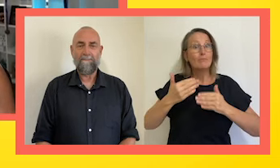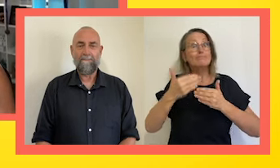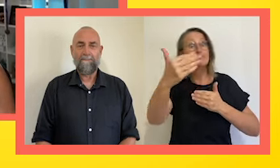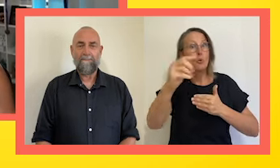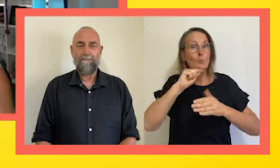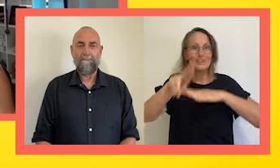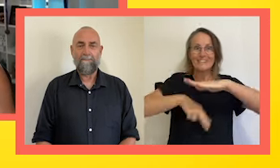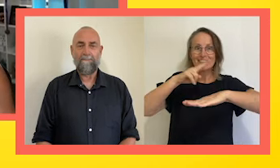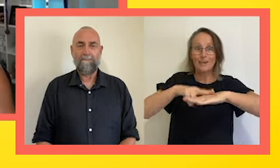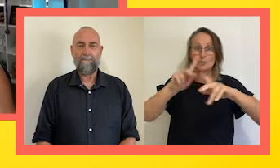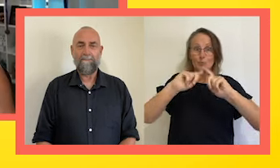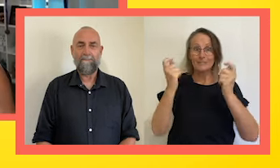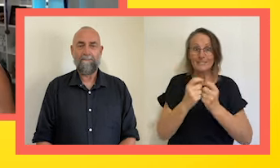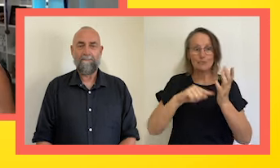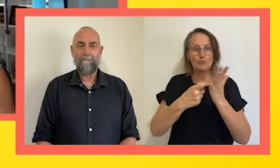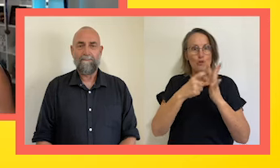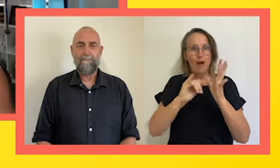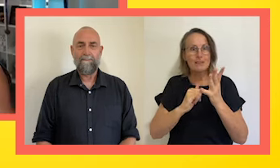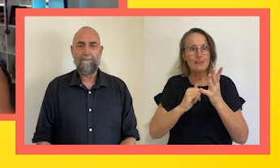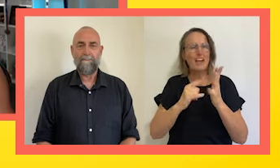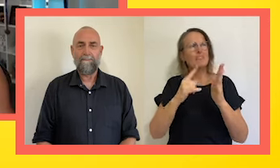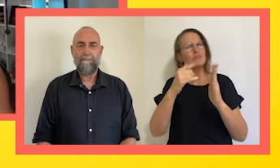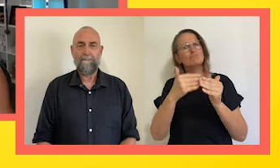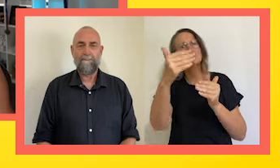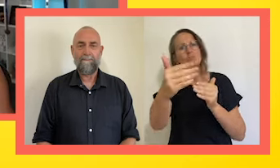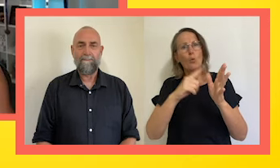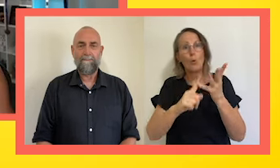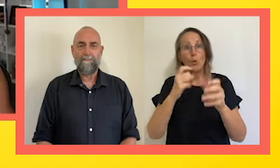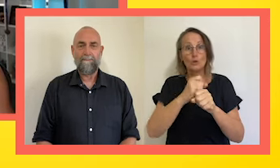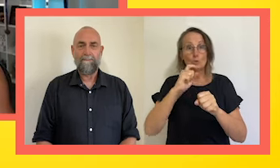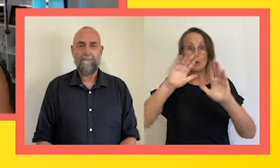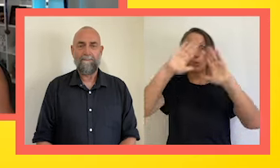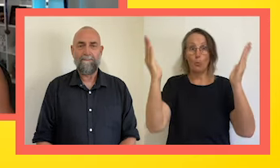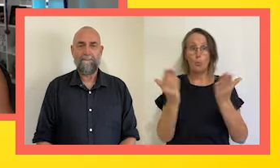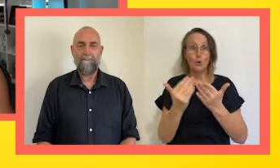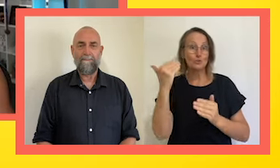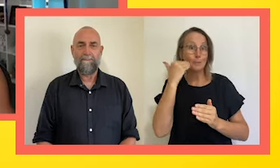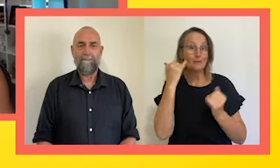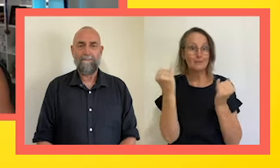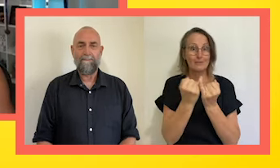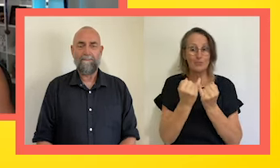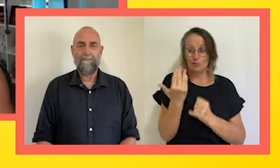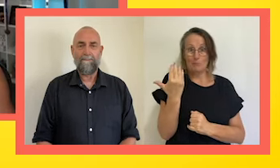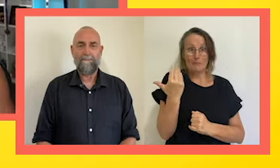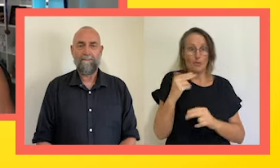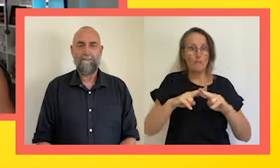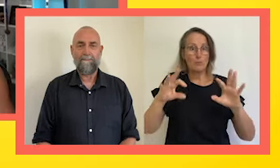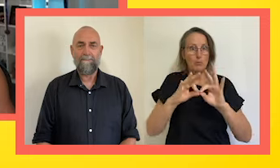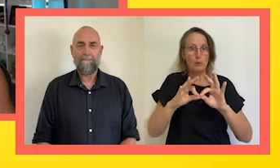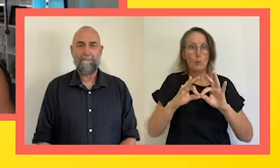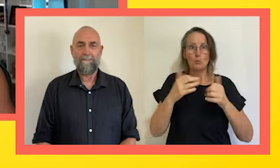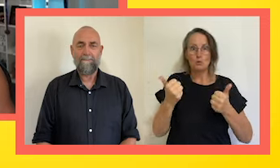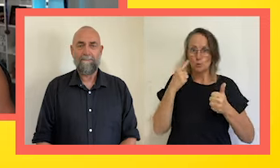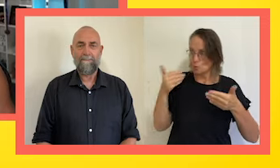champs come July, August. So, it was a really good chance to kind of see where I'm at competition-wise. And, I mean, winning